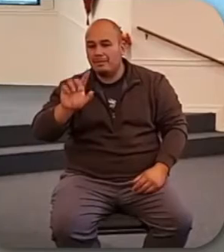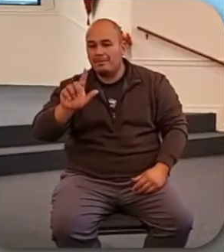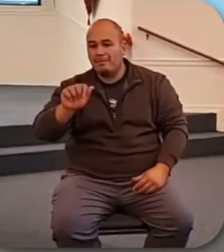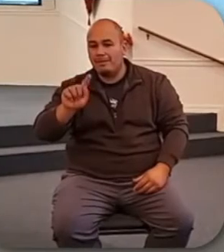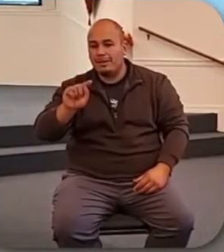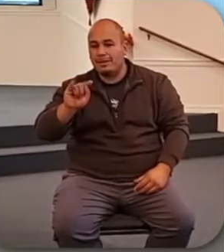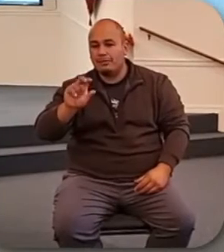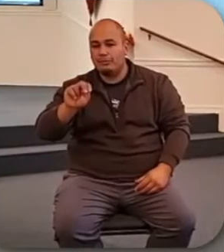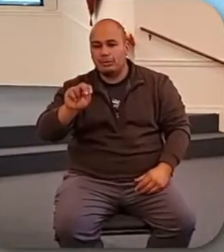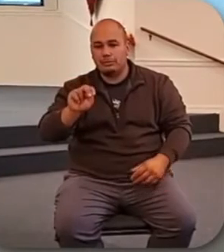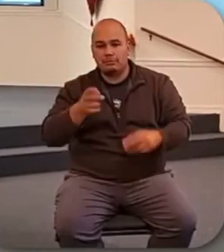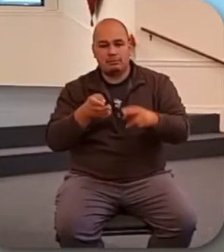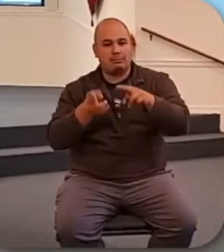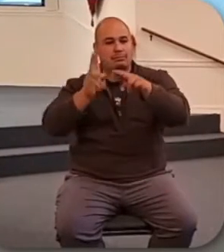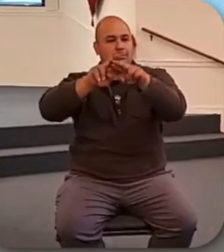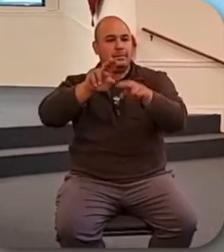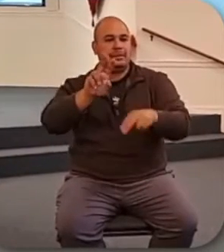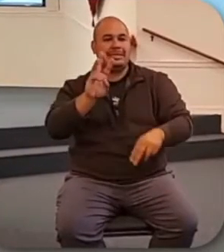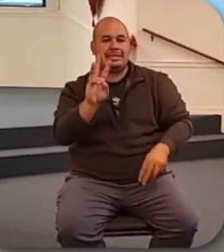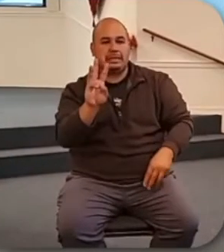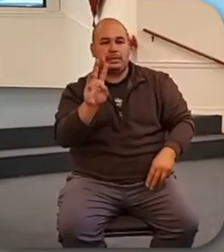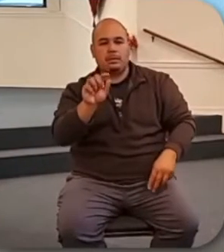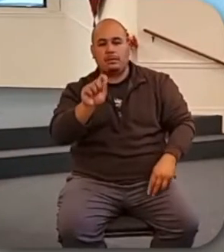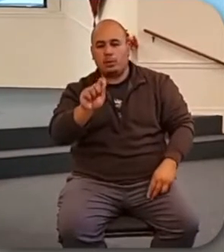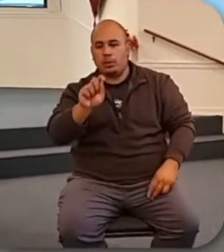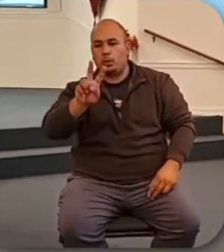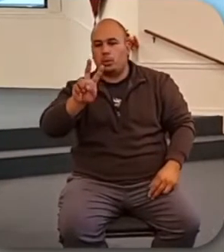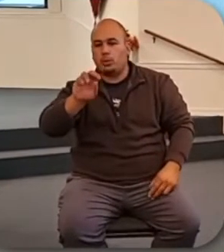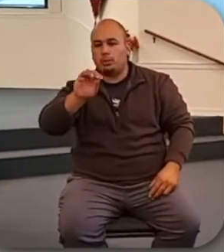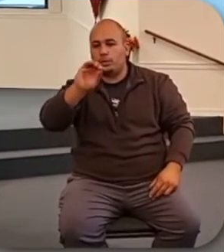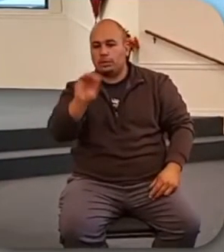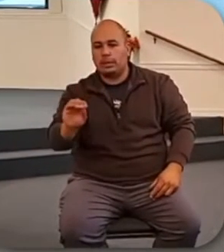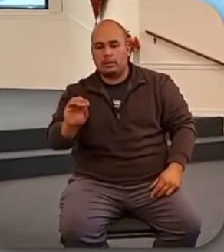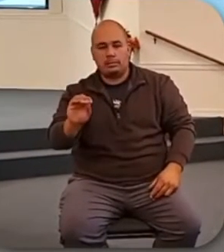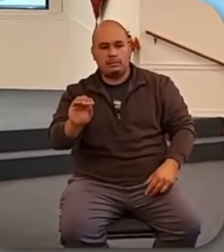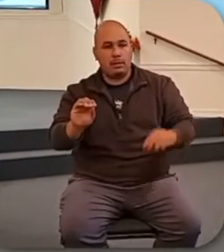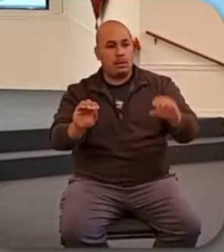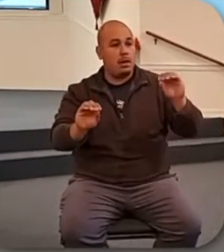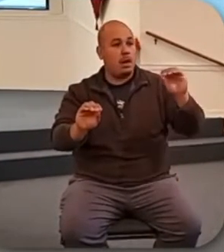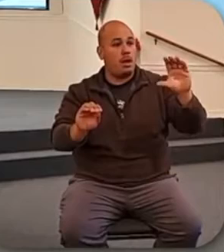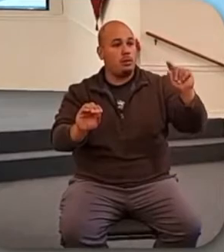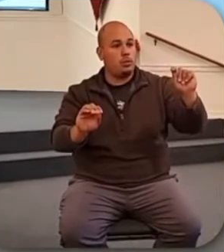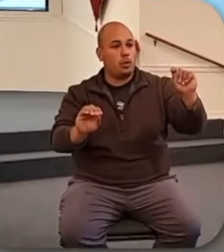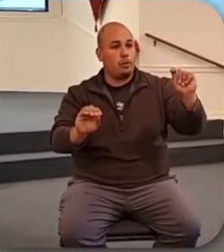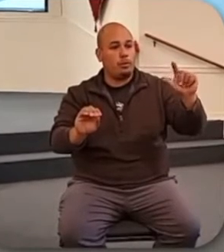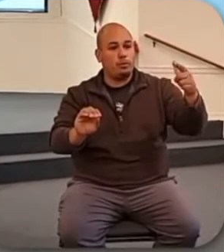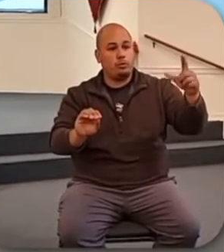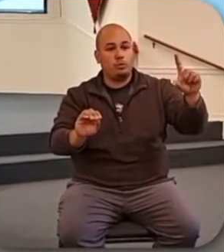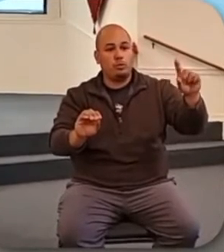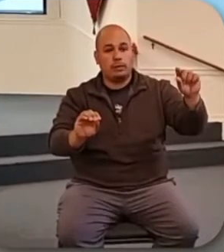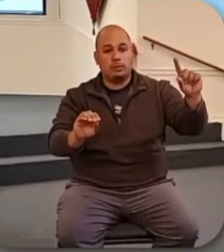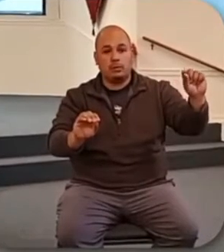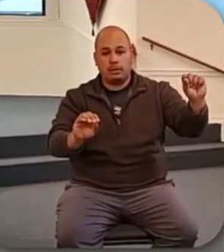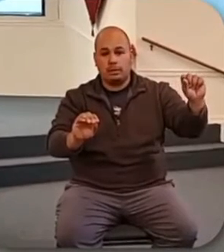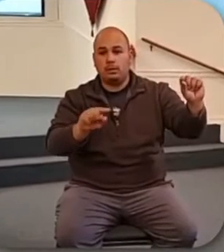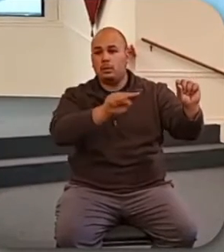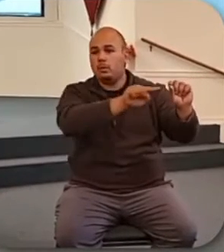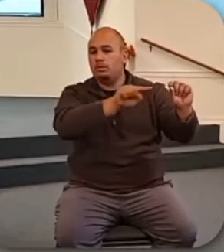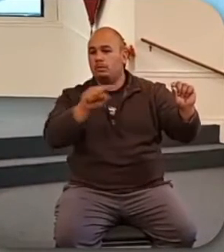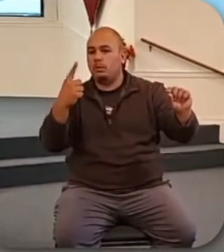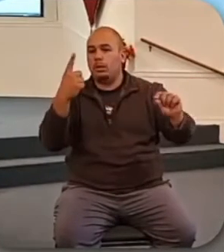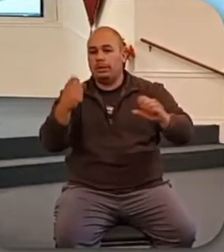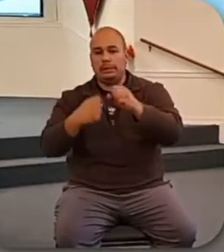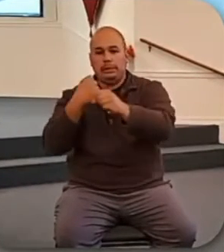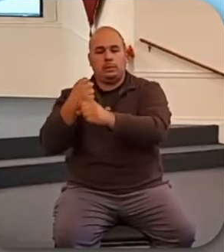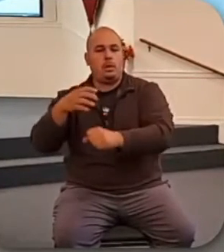6.2% inflation from October last year to October this year. We haven't seen inflation like this since the